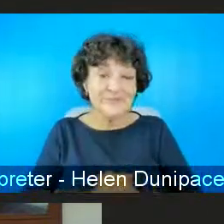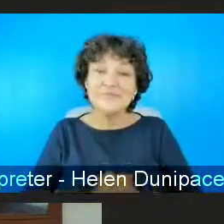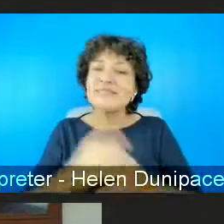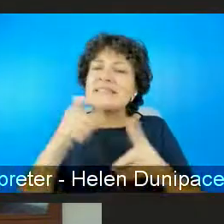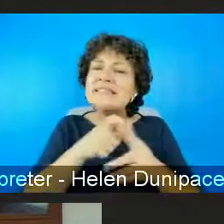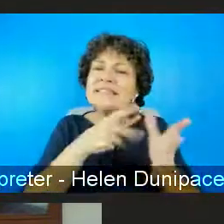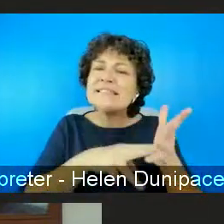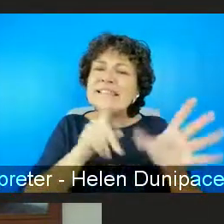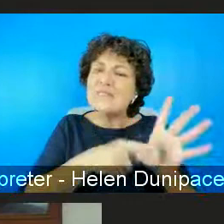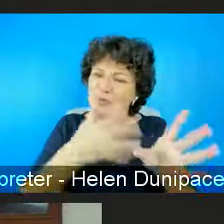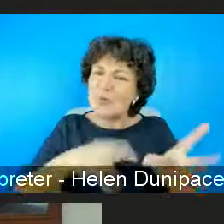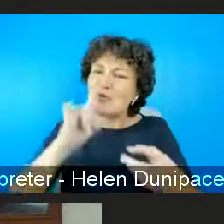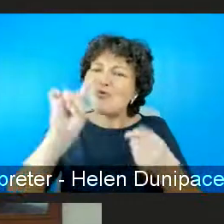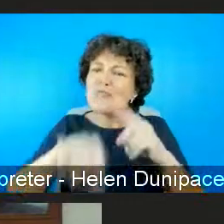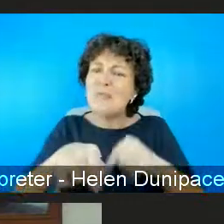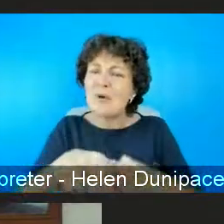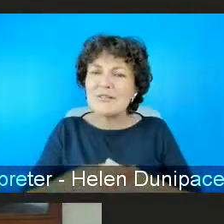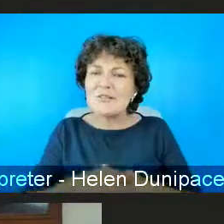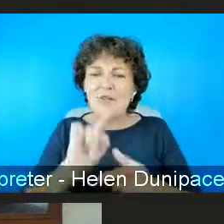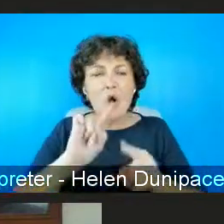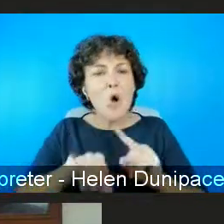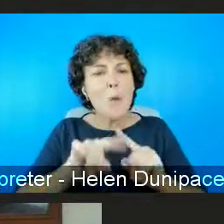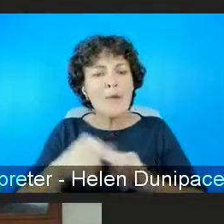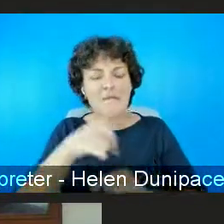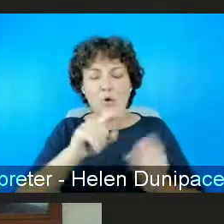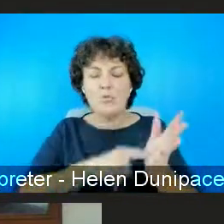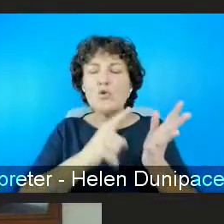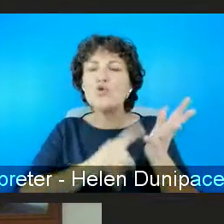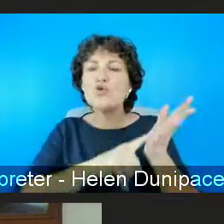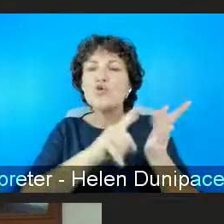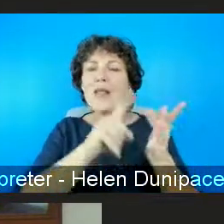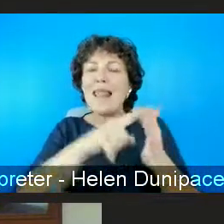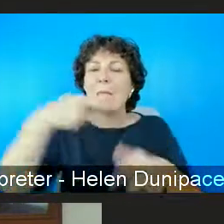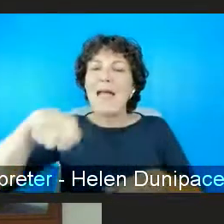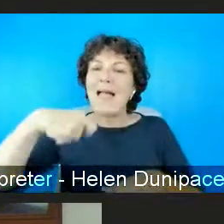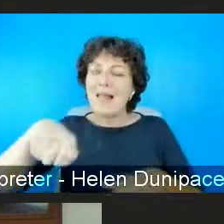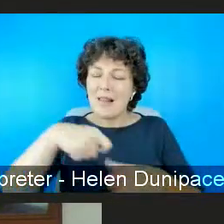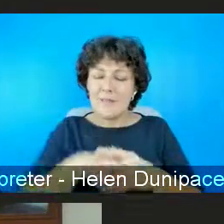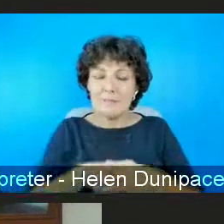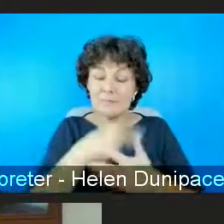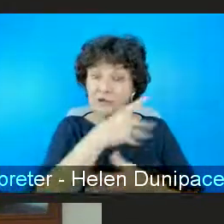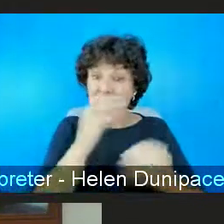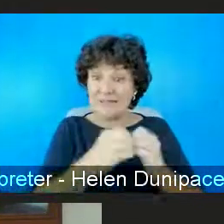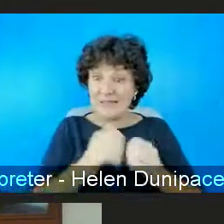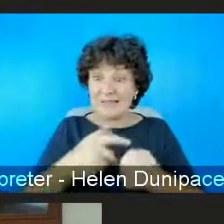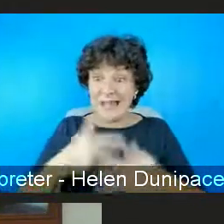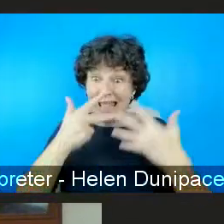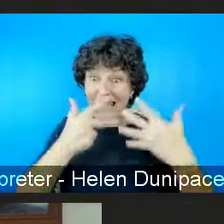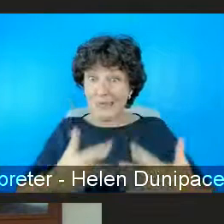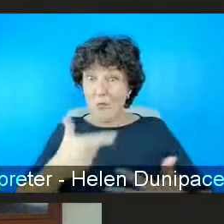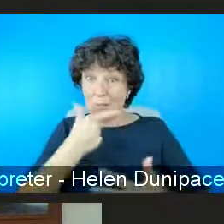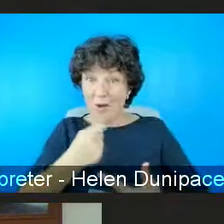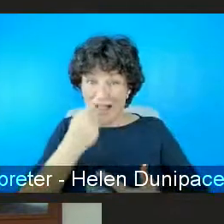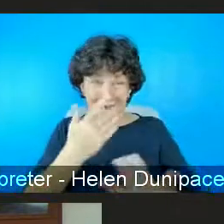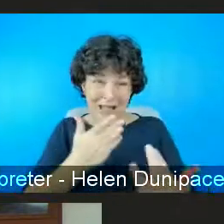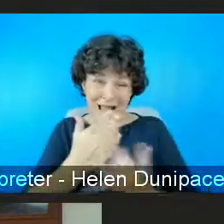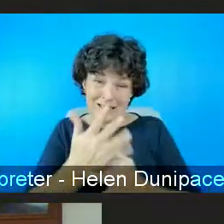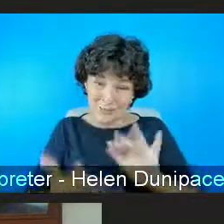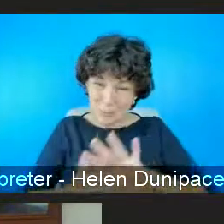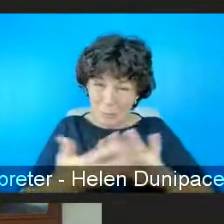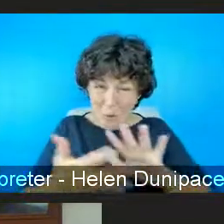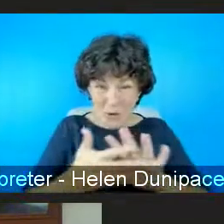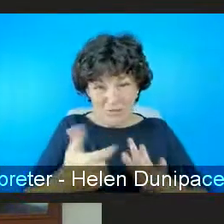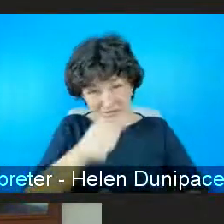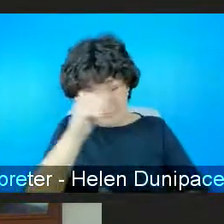would you like to respond to a comment from julie bell um she says when eight-year-old boys have access to porn on smartphones